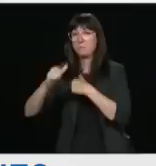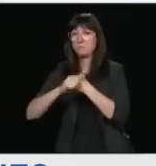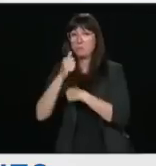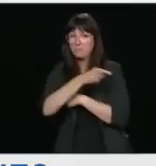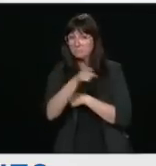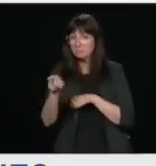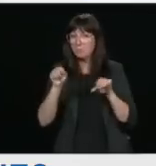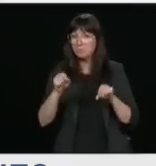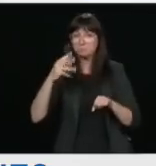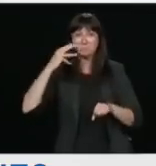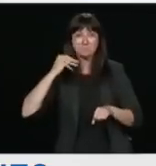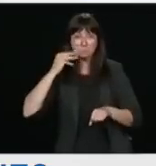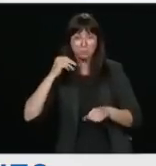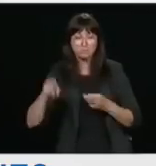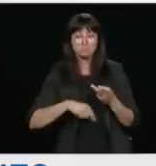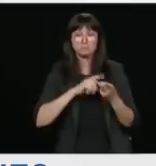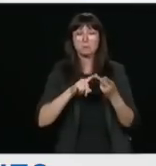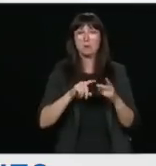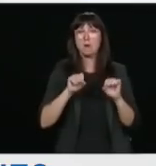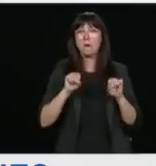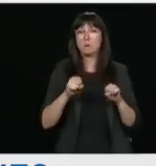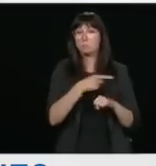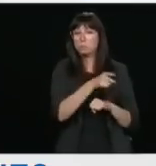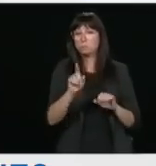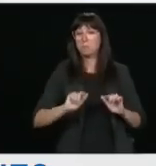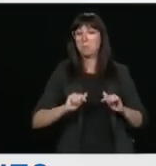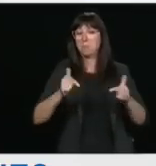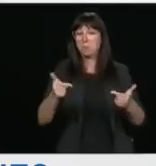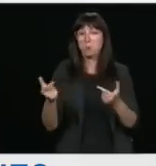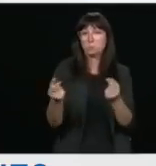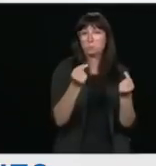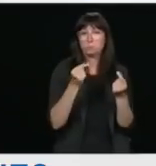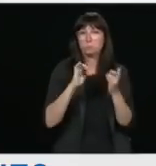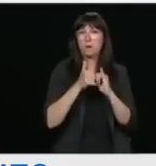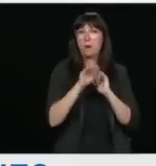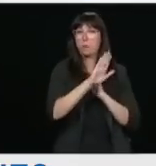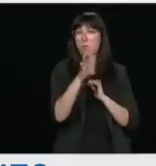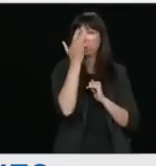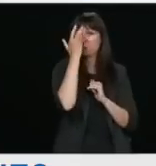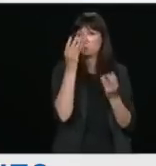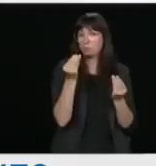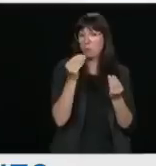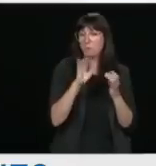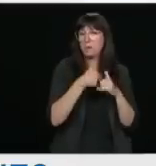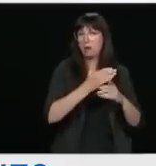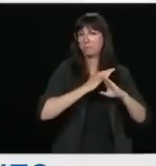measures they can take to protect their intellectual property in this heightened threat environment.